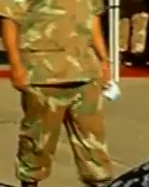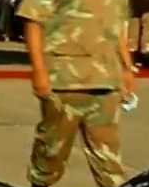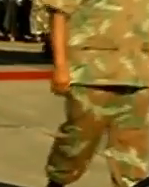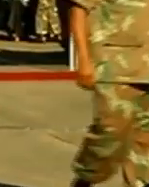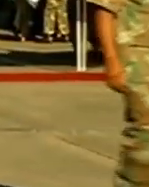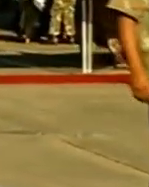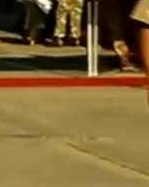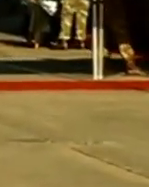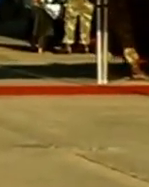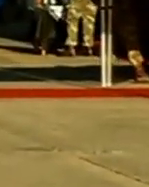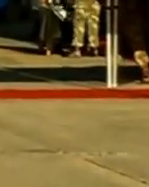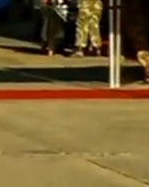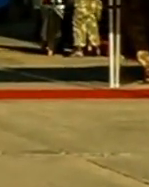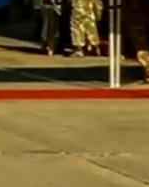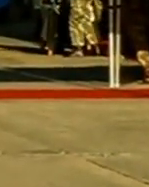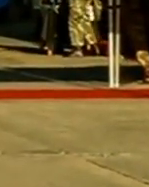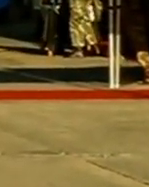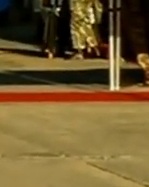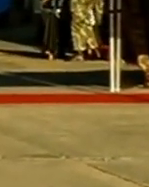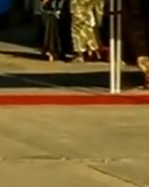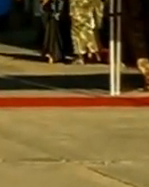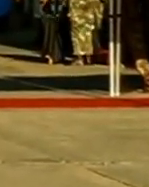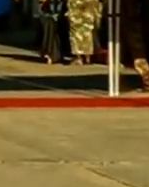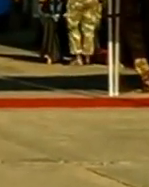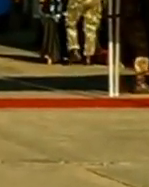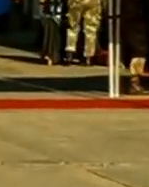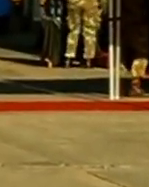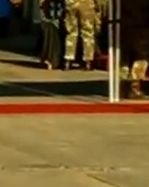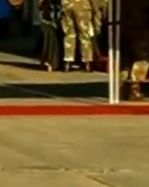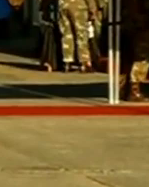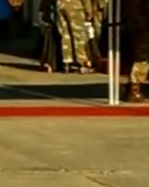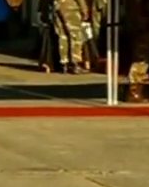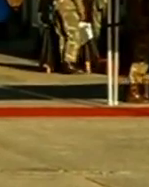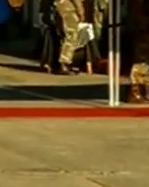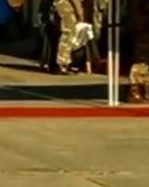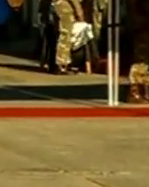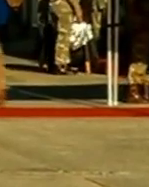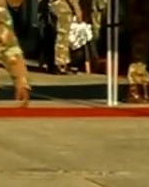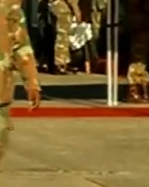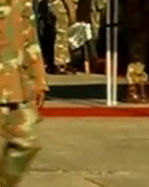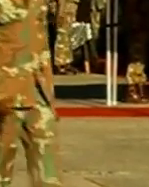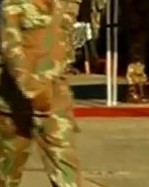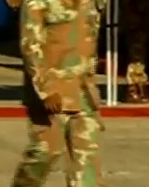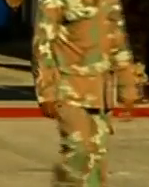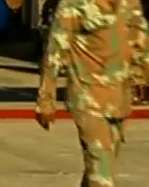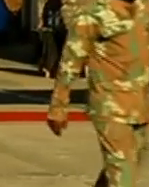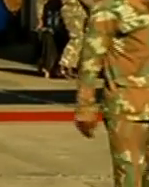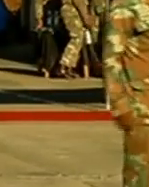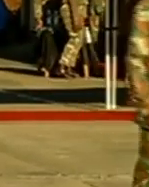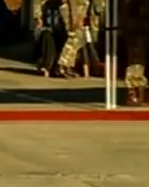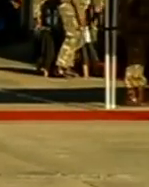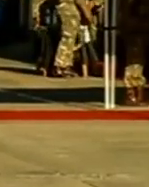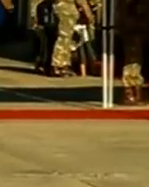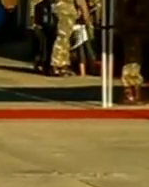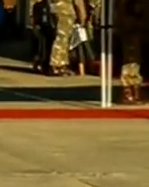exercise that is still ongoing. And one of our internal strategic partners did make a commitment of water